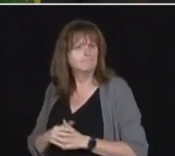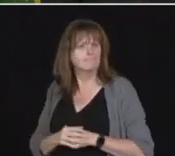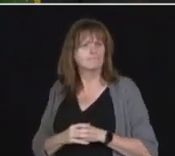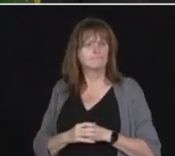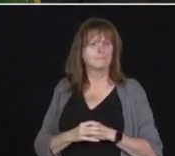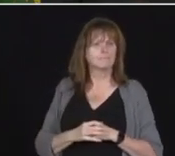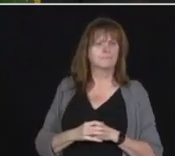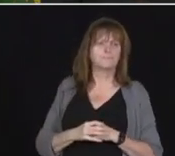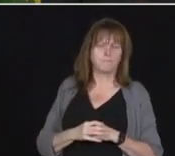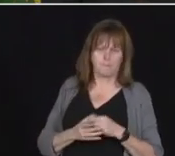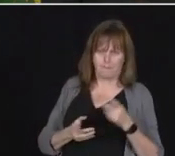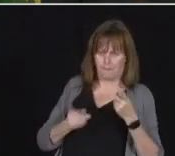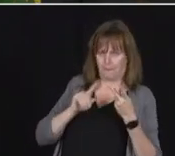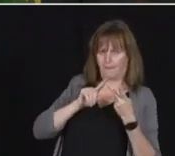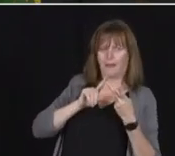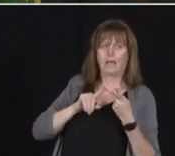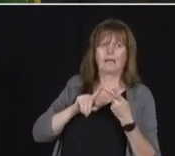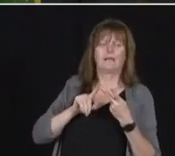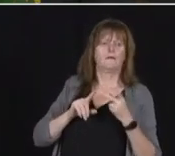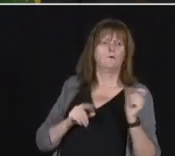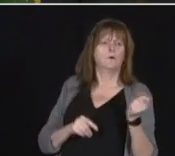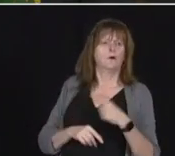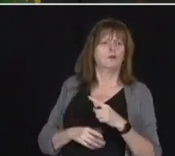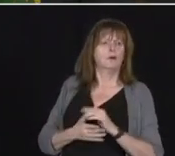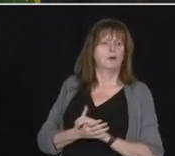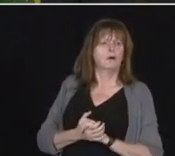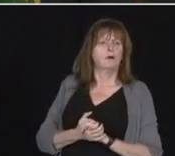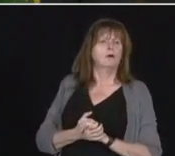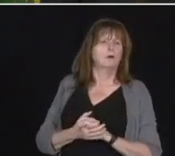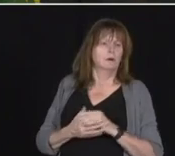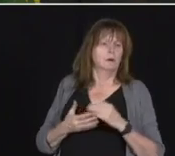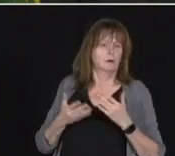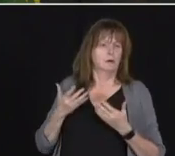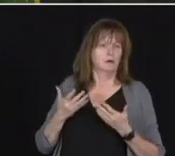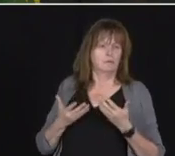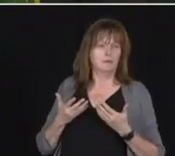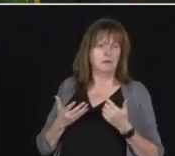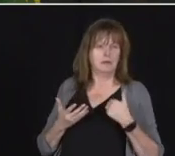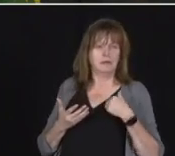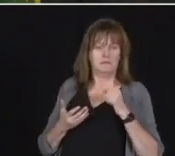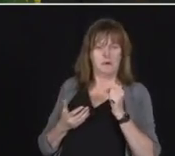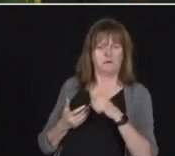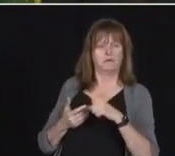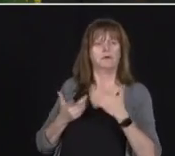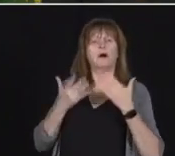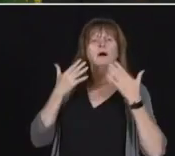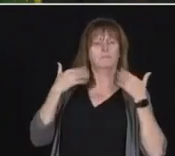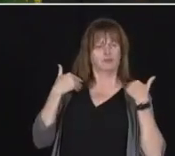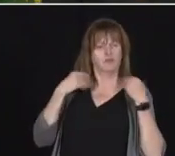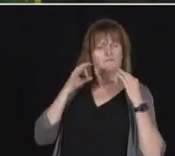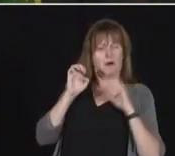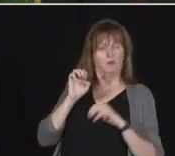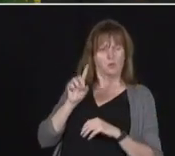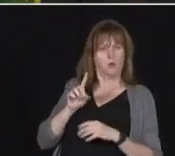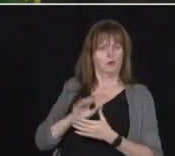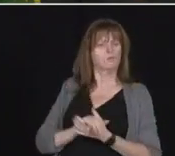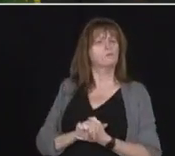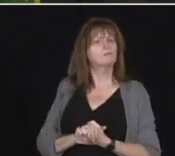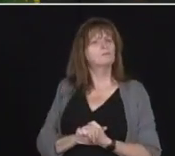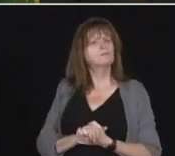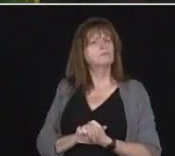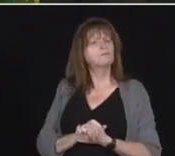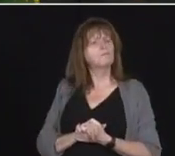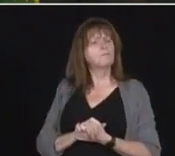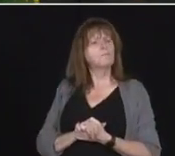Premier, this follow-up might actually be better for the minister of education. And it's a bit of a continuation on the questions